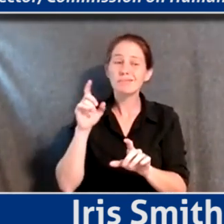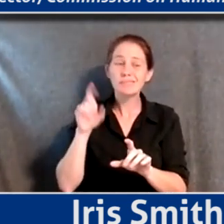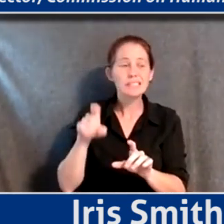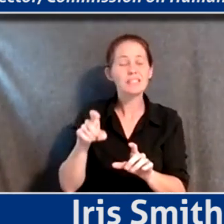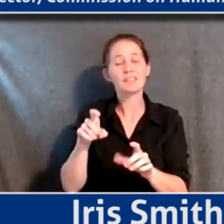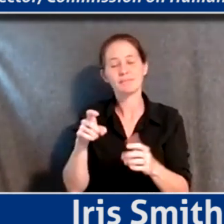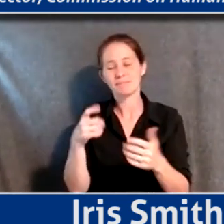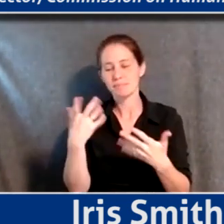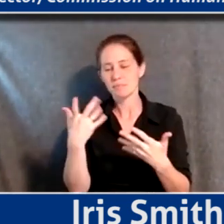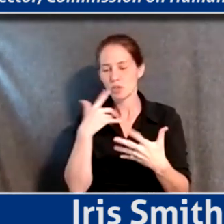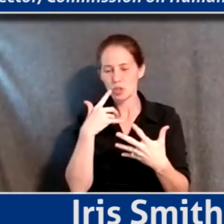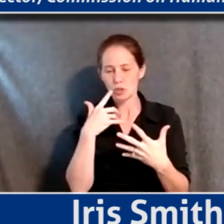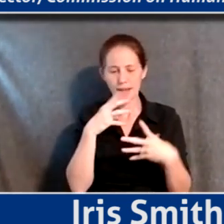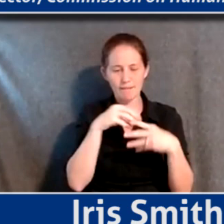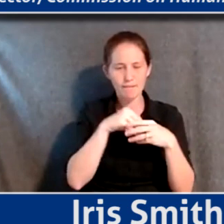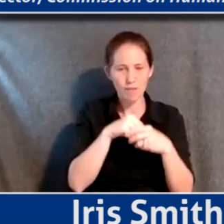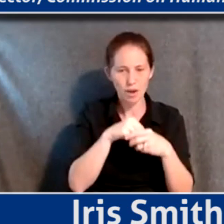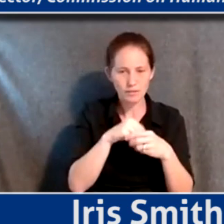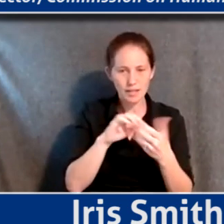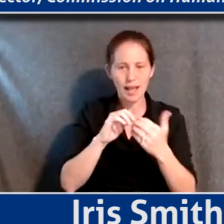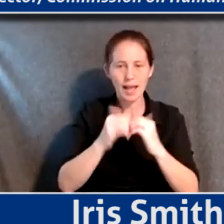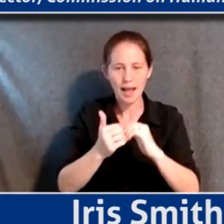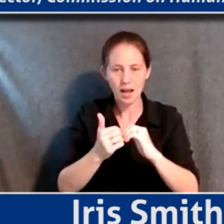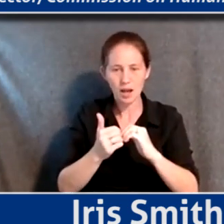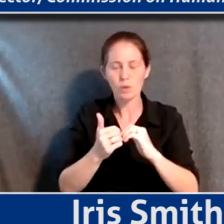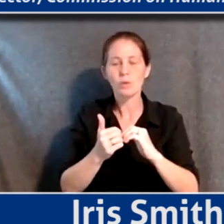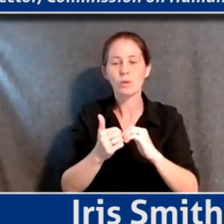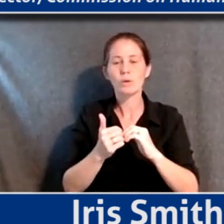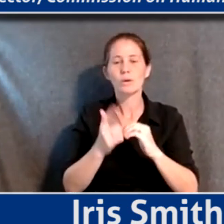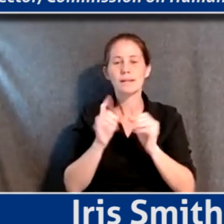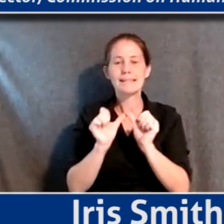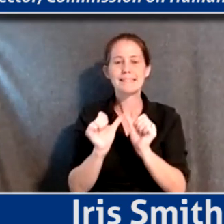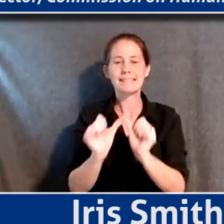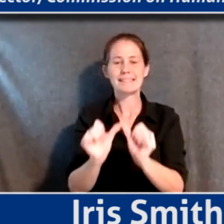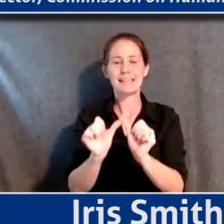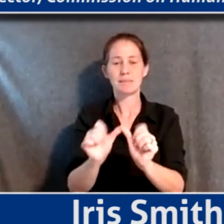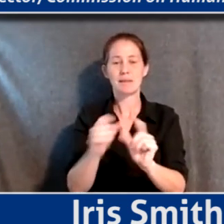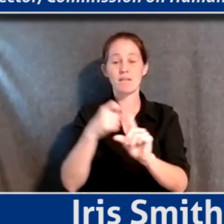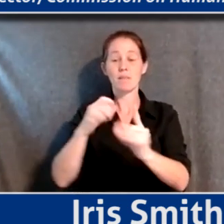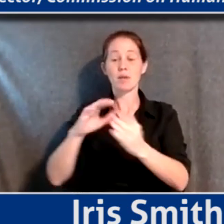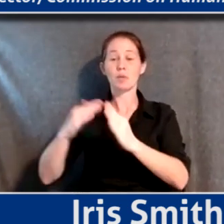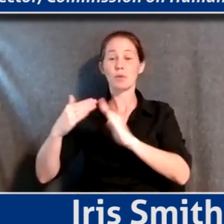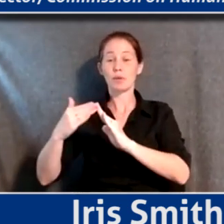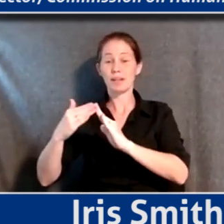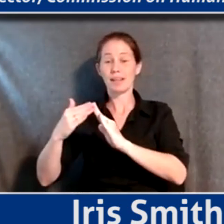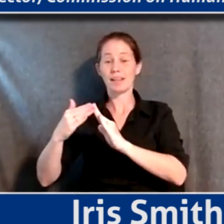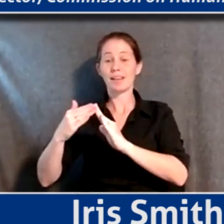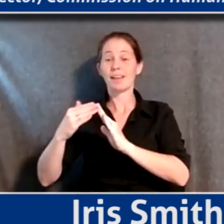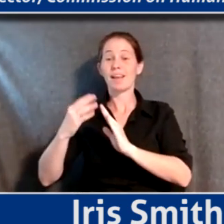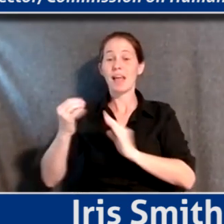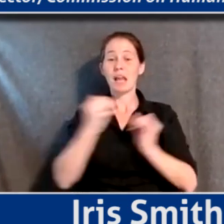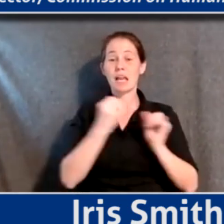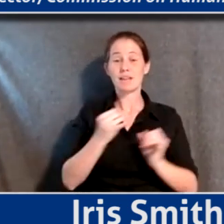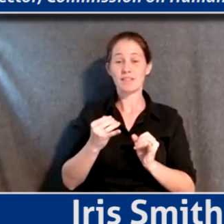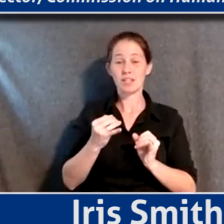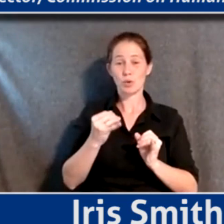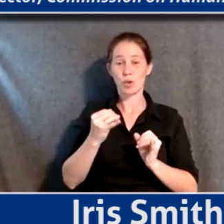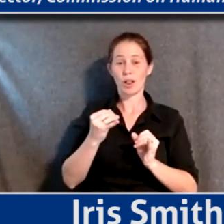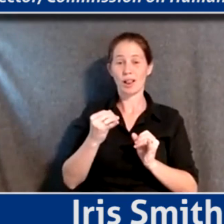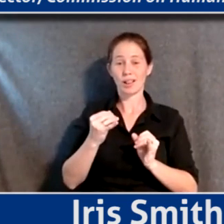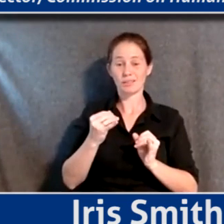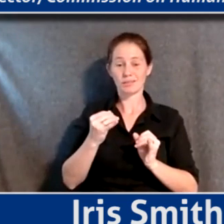integrated in terms of how sustainability from a community and individual humanistic standpoint